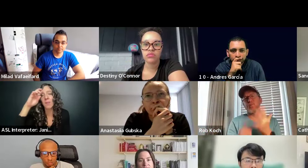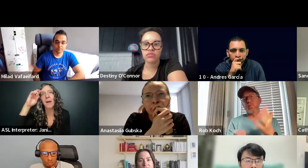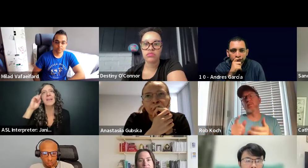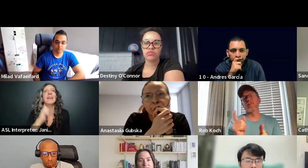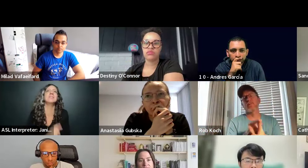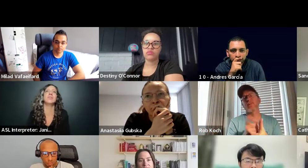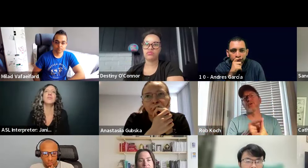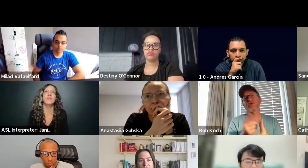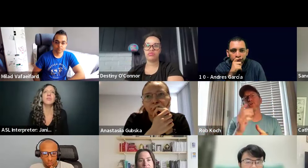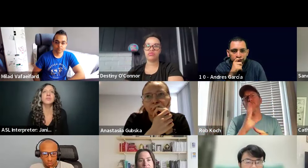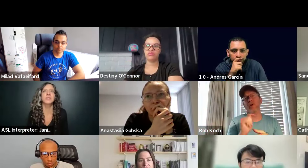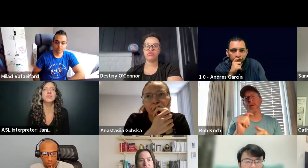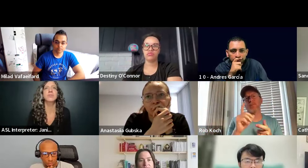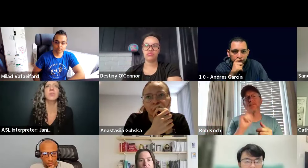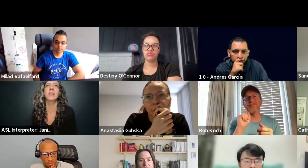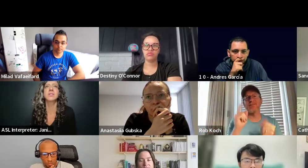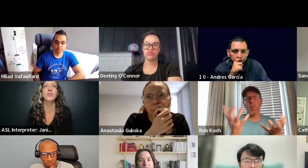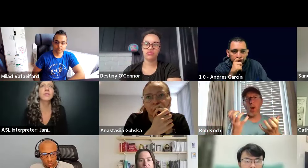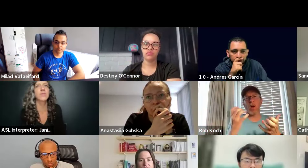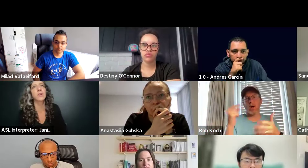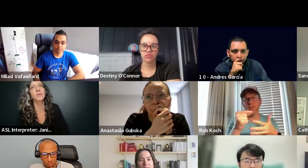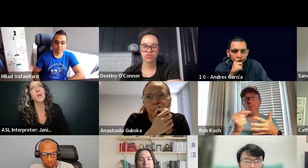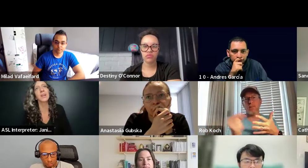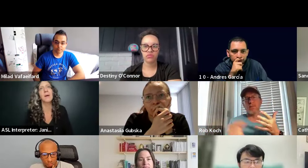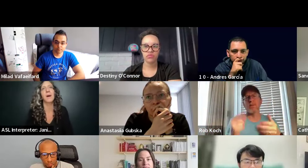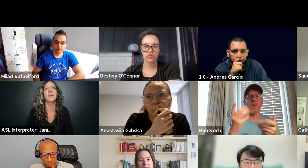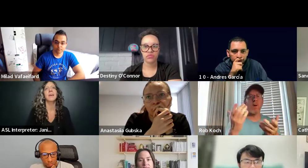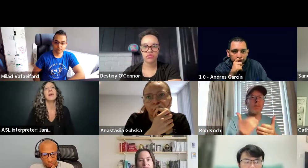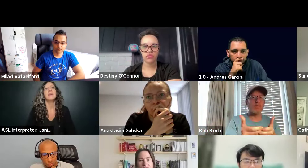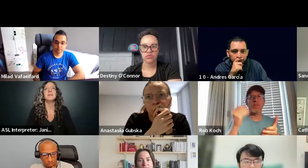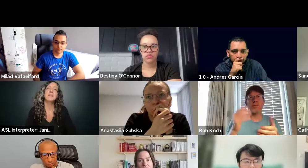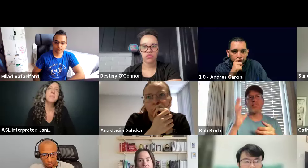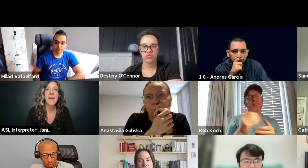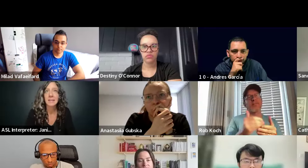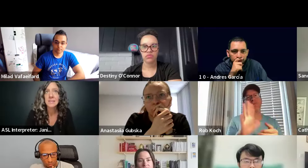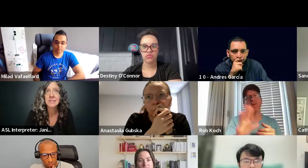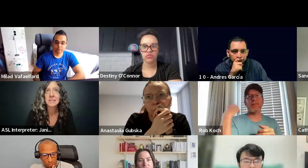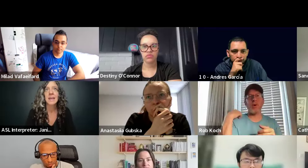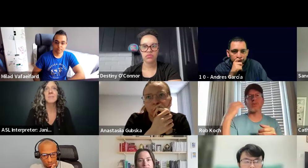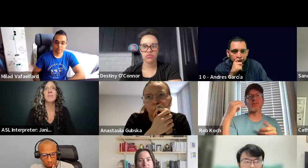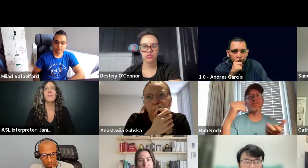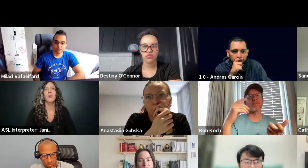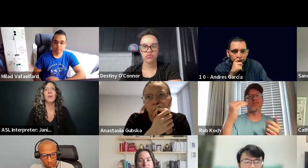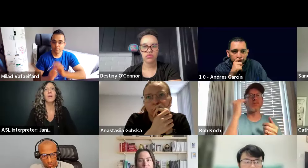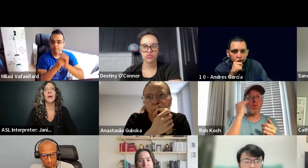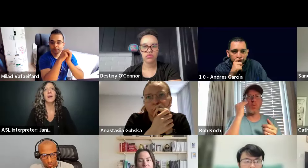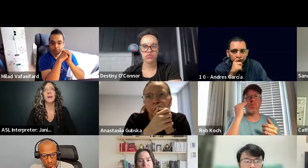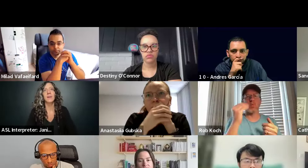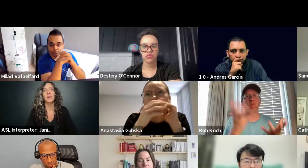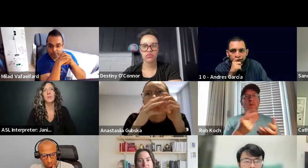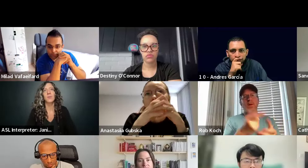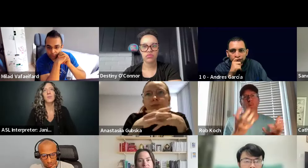This is Rob, I can answer a few of those questions really quickly. So first of all, you're talking about demands and before,